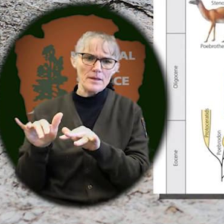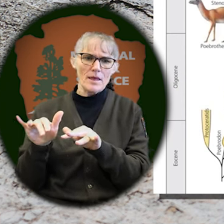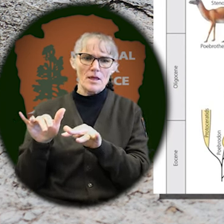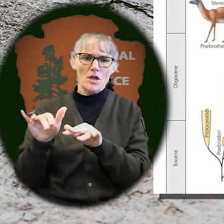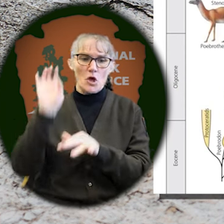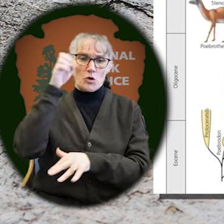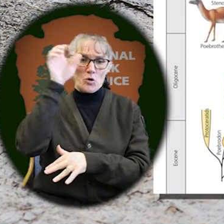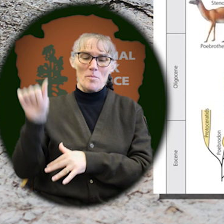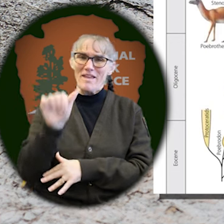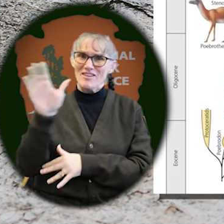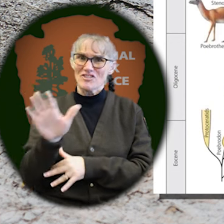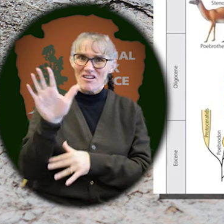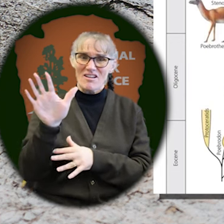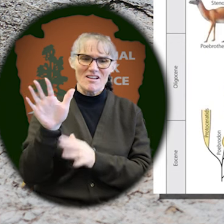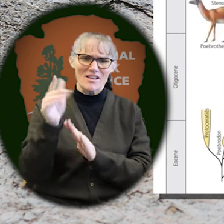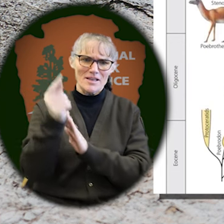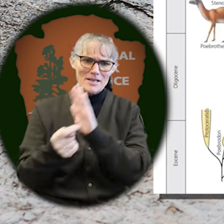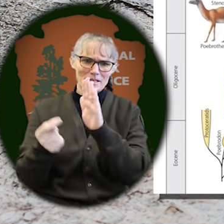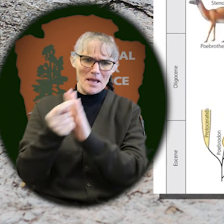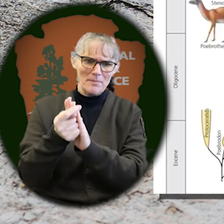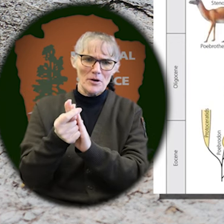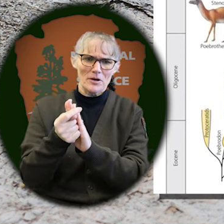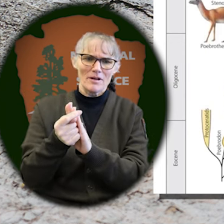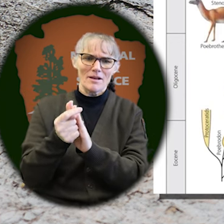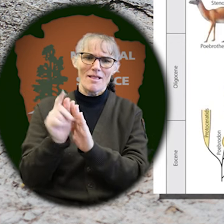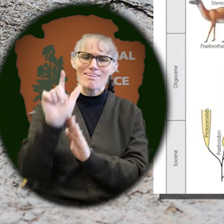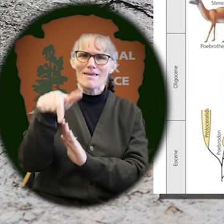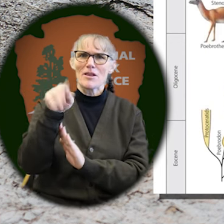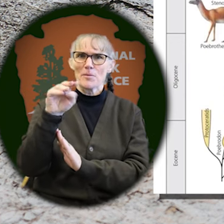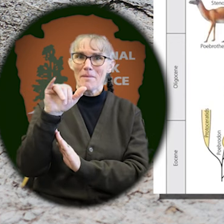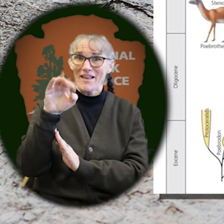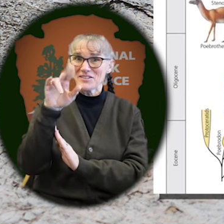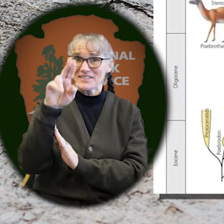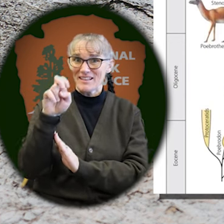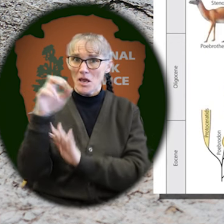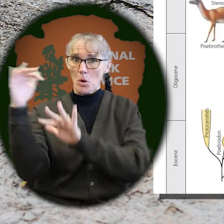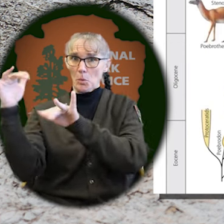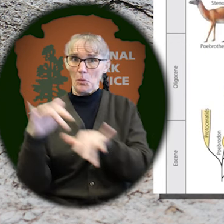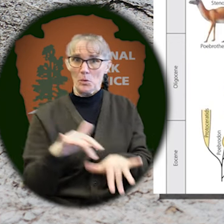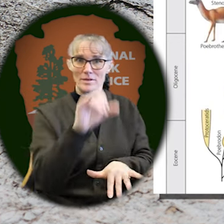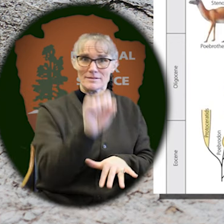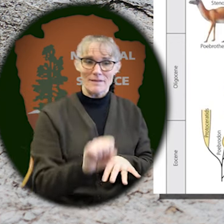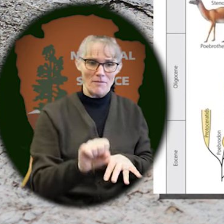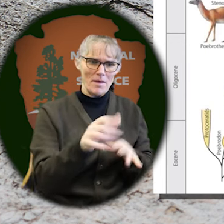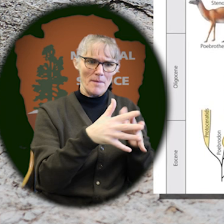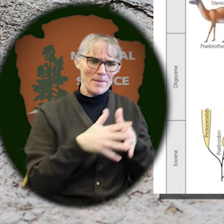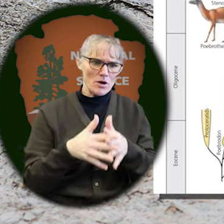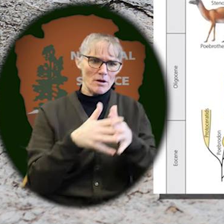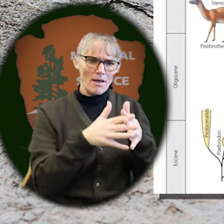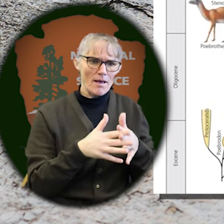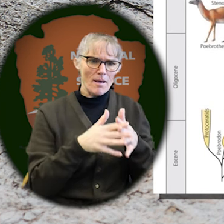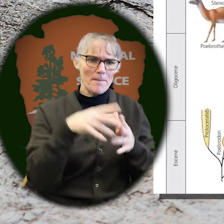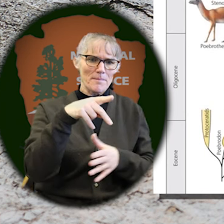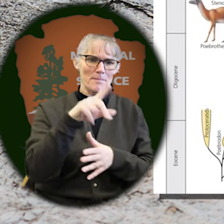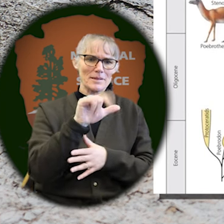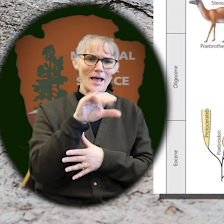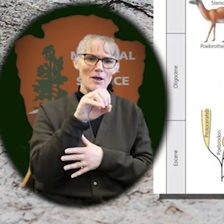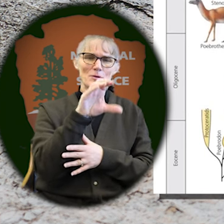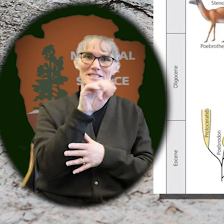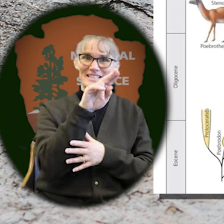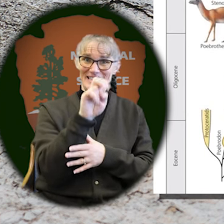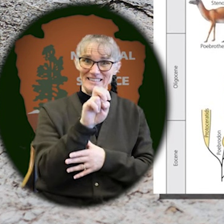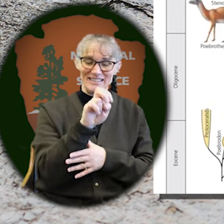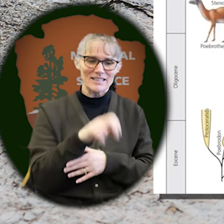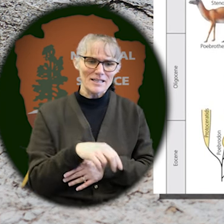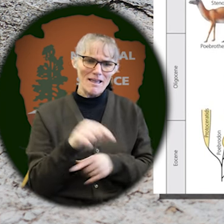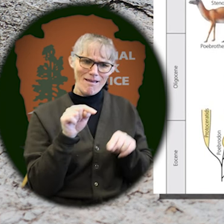Eurasia during the late Miocene, and then to South America during the Pliocene. So in South